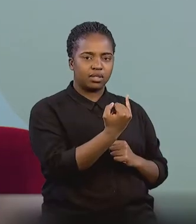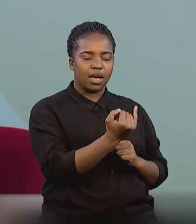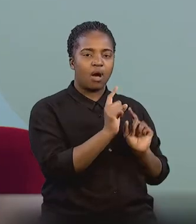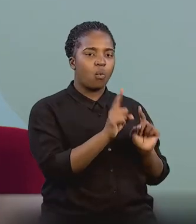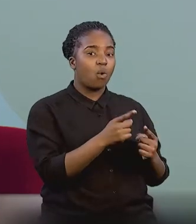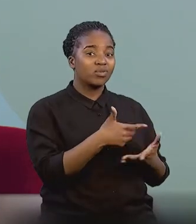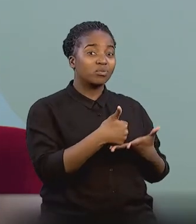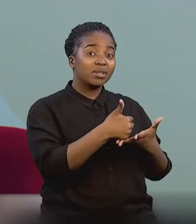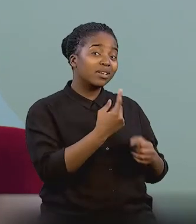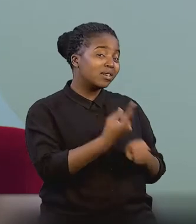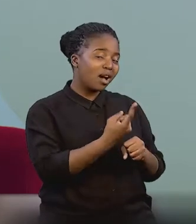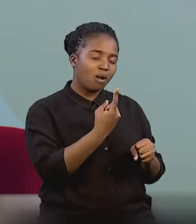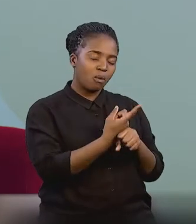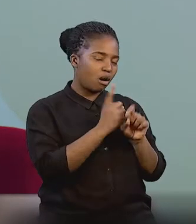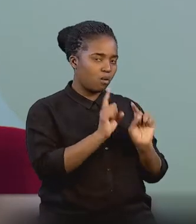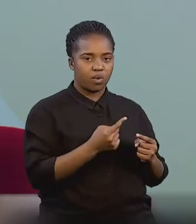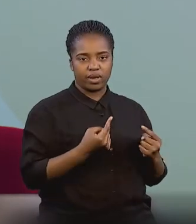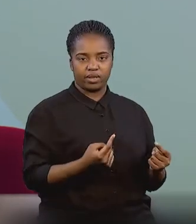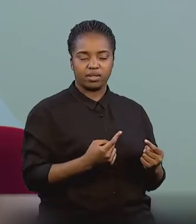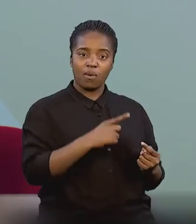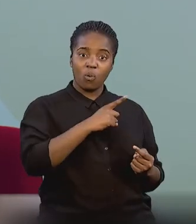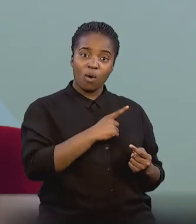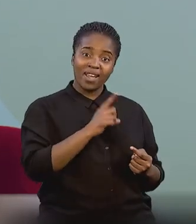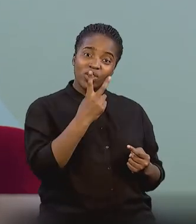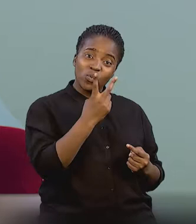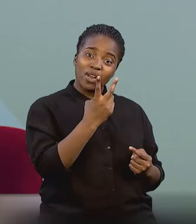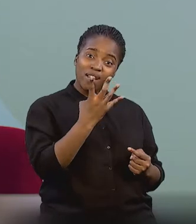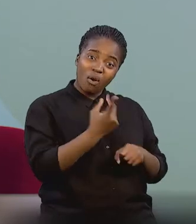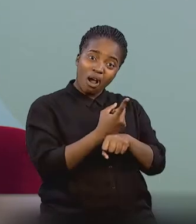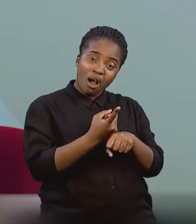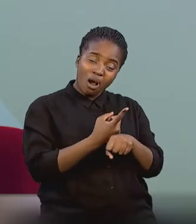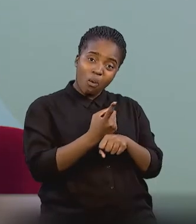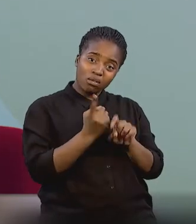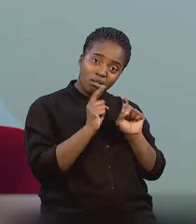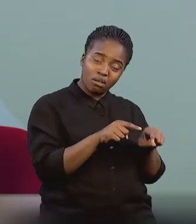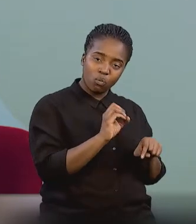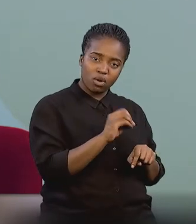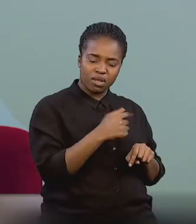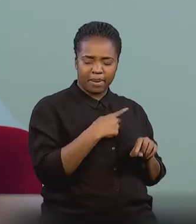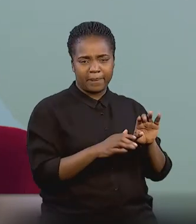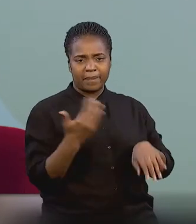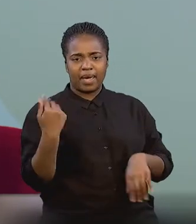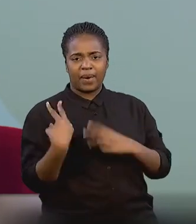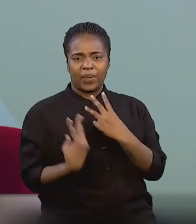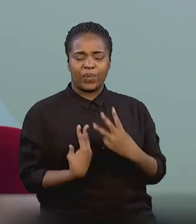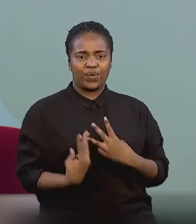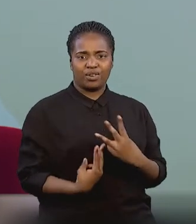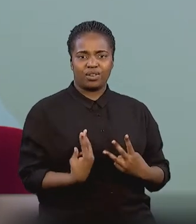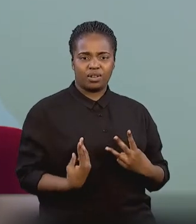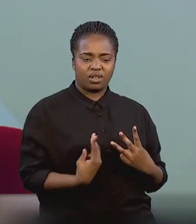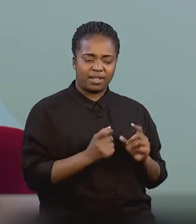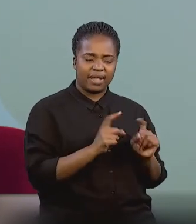You cannot help him all the time. Because you cannot be with him 24 hours a day. I had to go back to work.